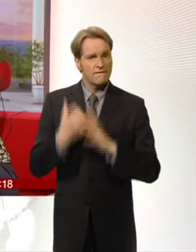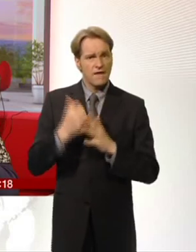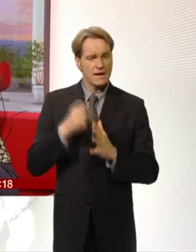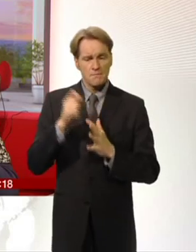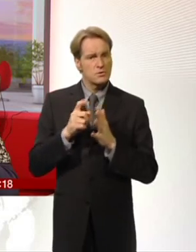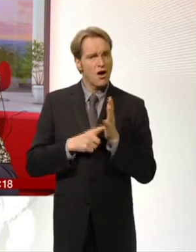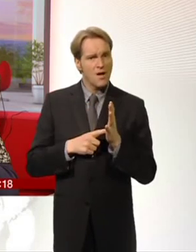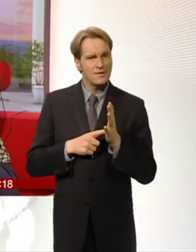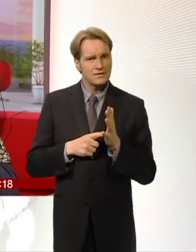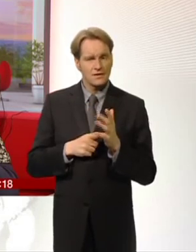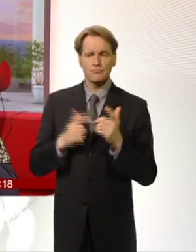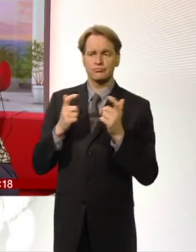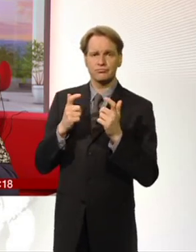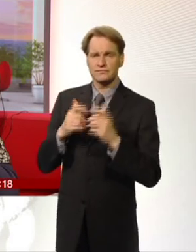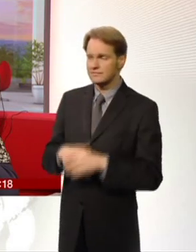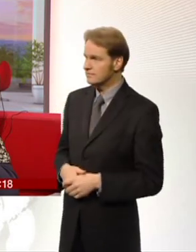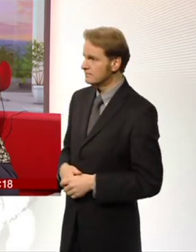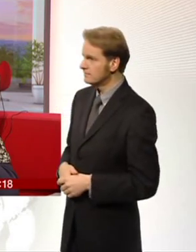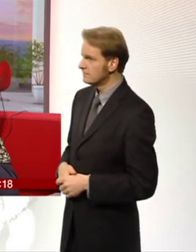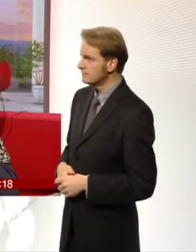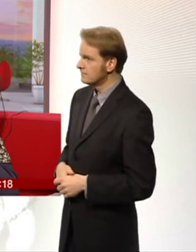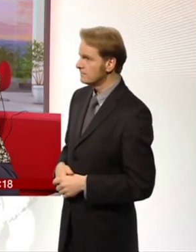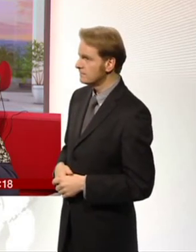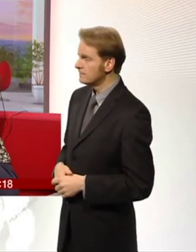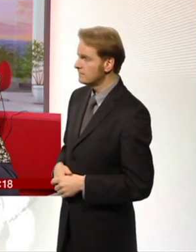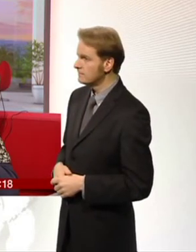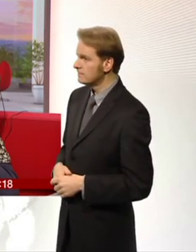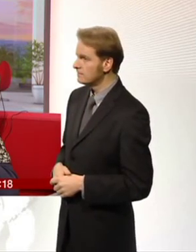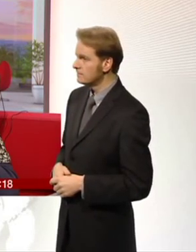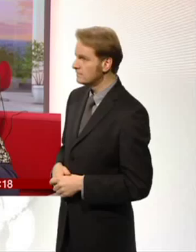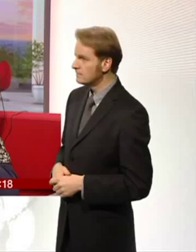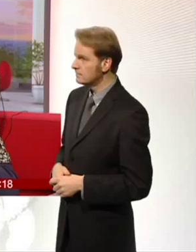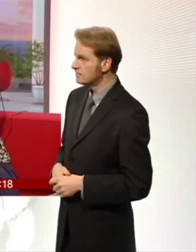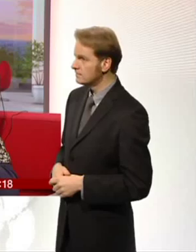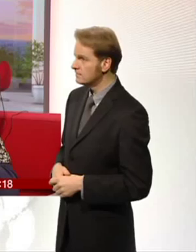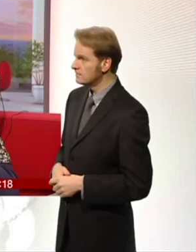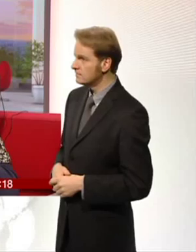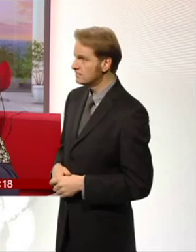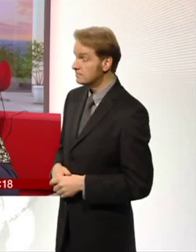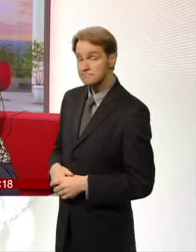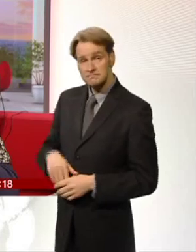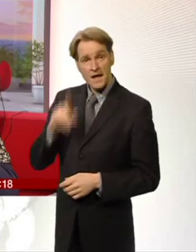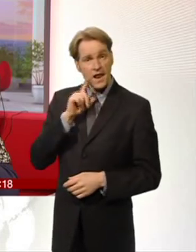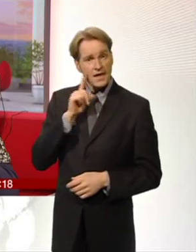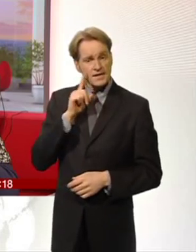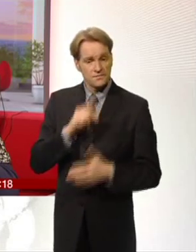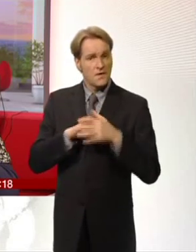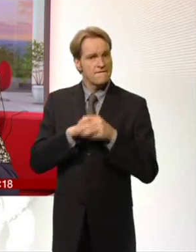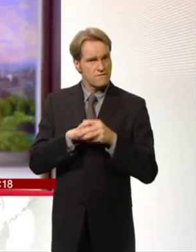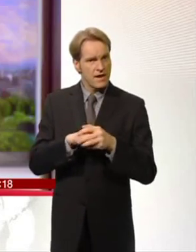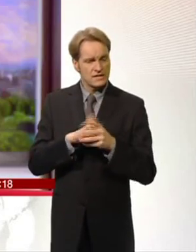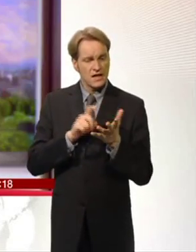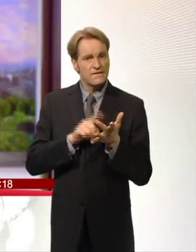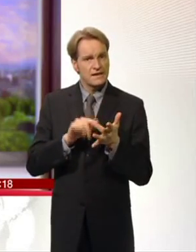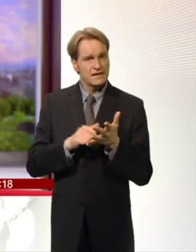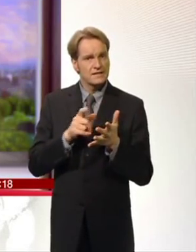Well, Chris Halenga was friends with Lisa. She's got a cameo playing herself in the film tonight as well, and she's here on the sofa. Chris, thank you very much indeed